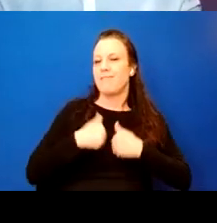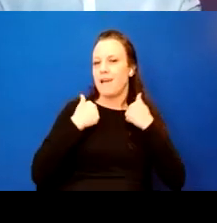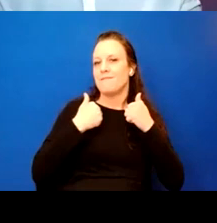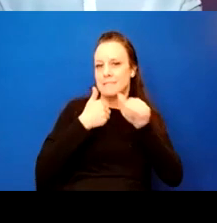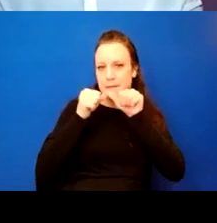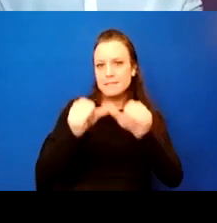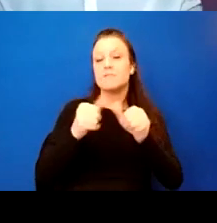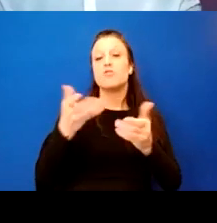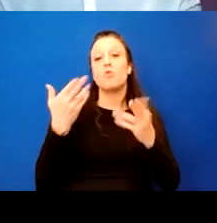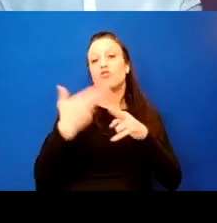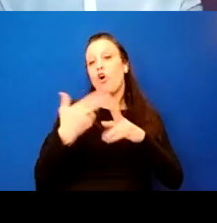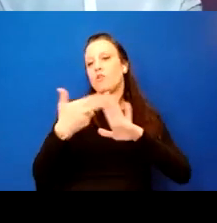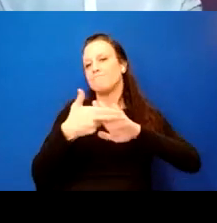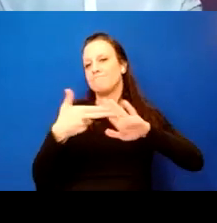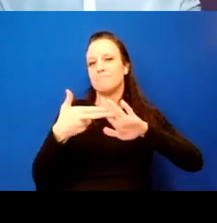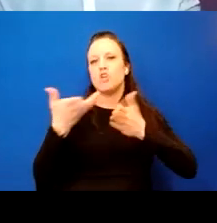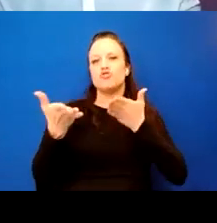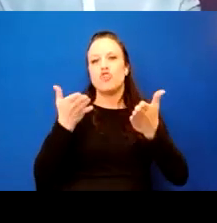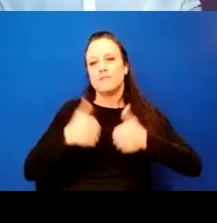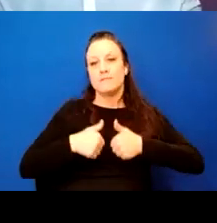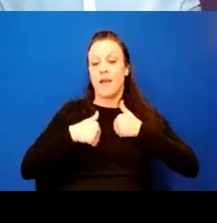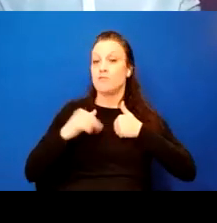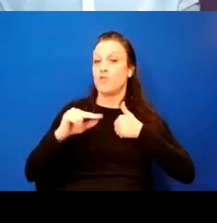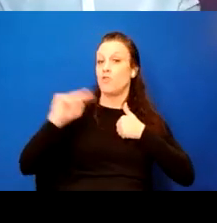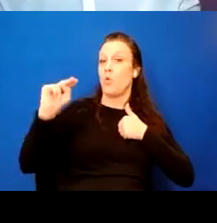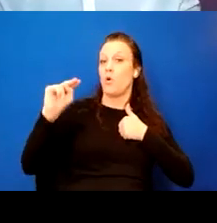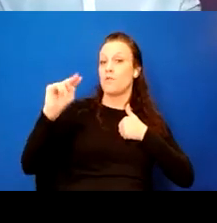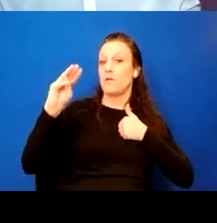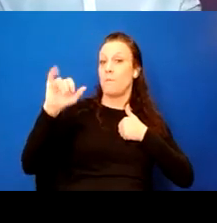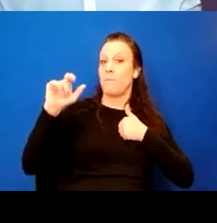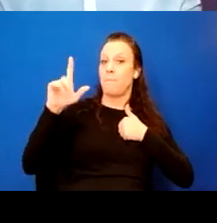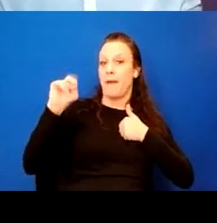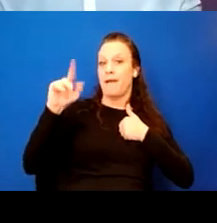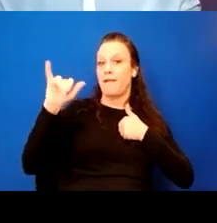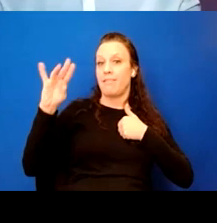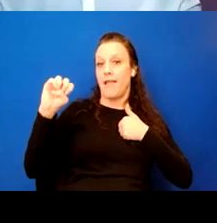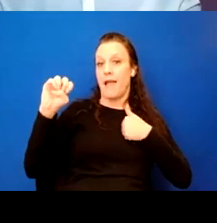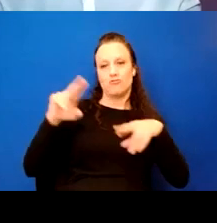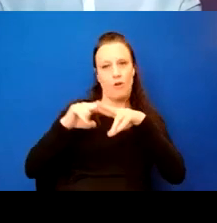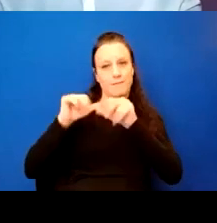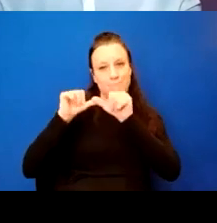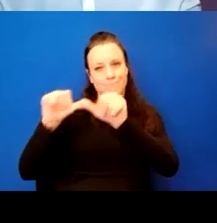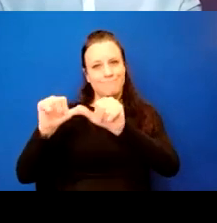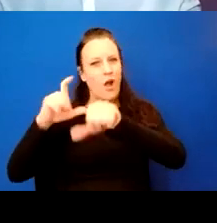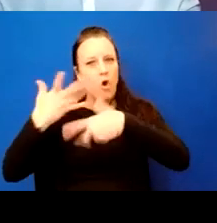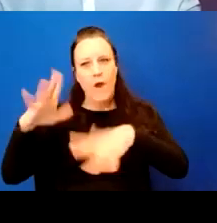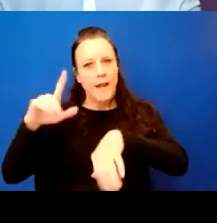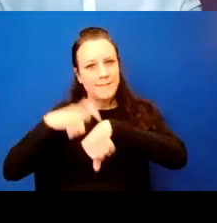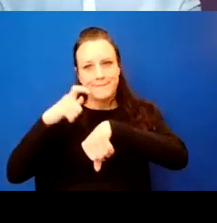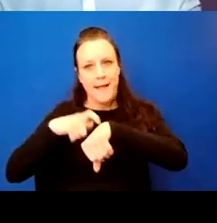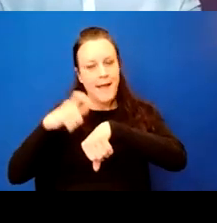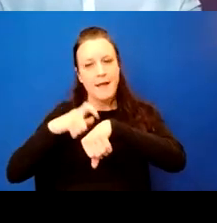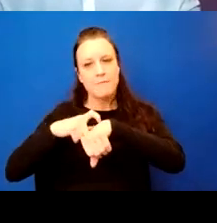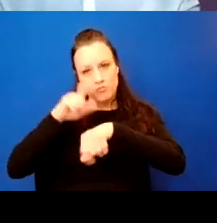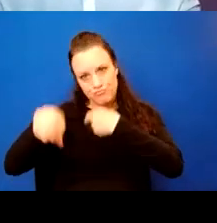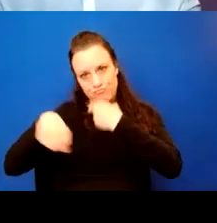as service life. So the north mainline tracks have reached their design service life, and so it's necessary and time